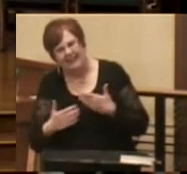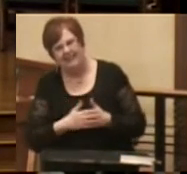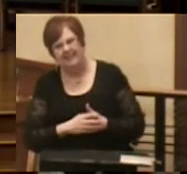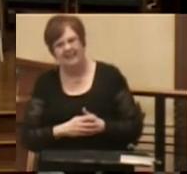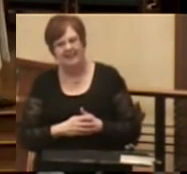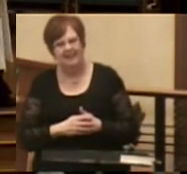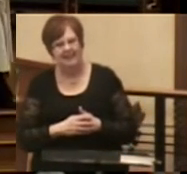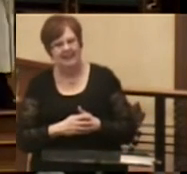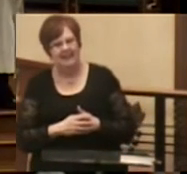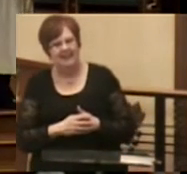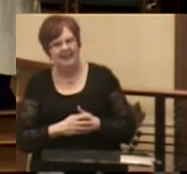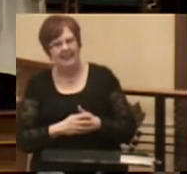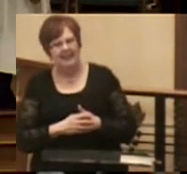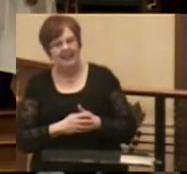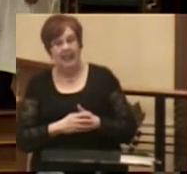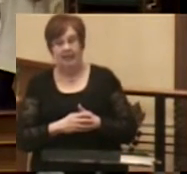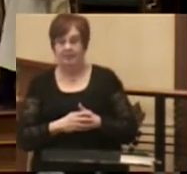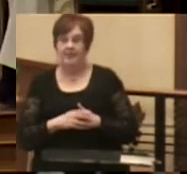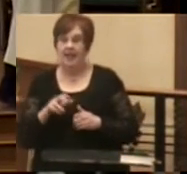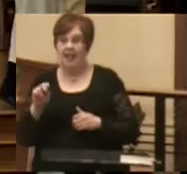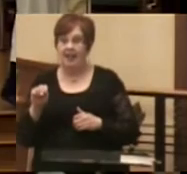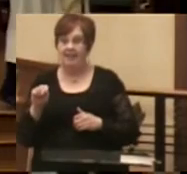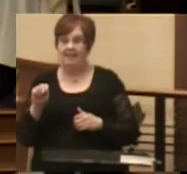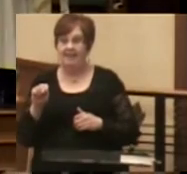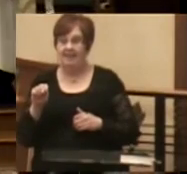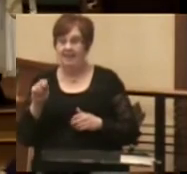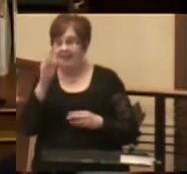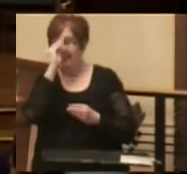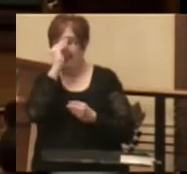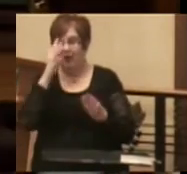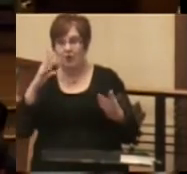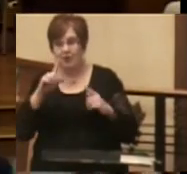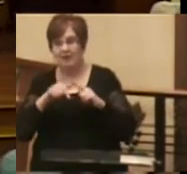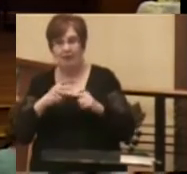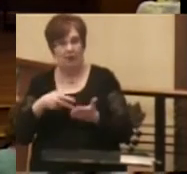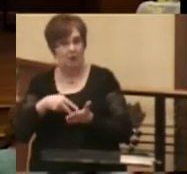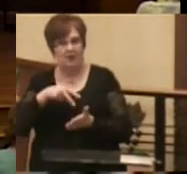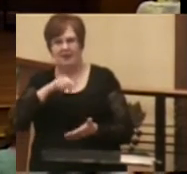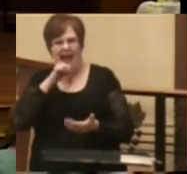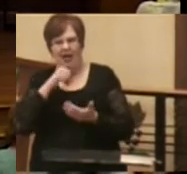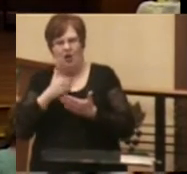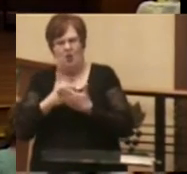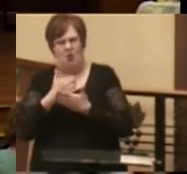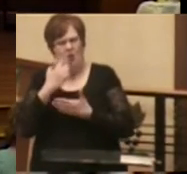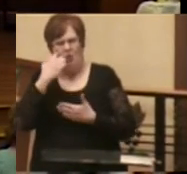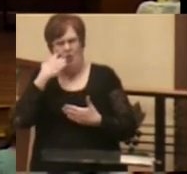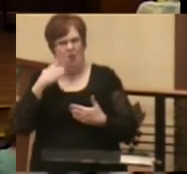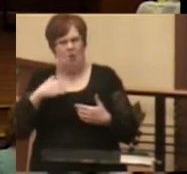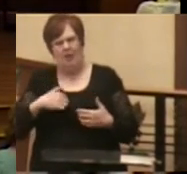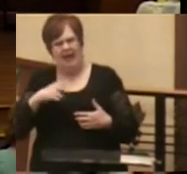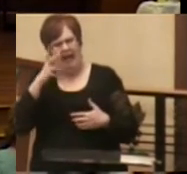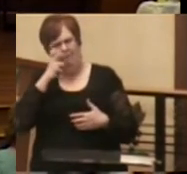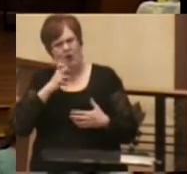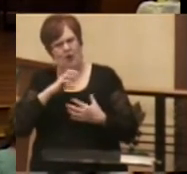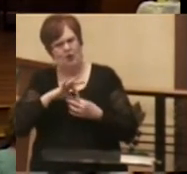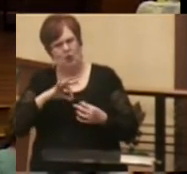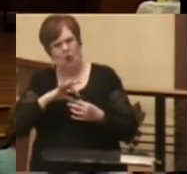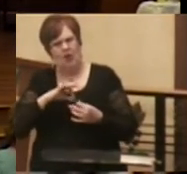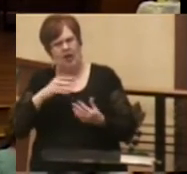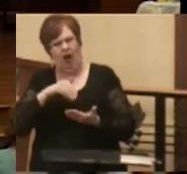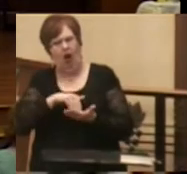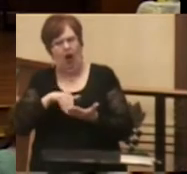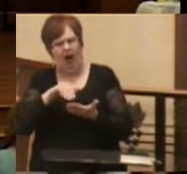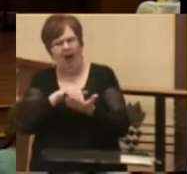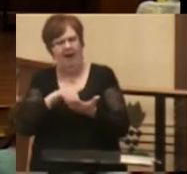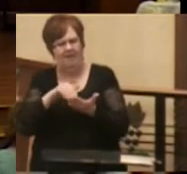know, the news of the resurrection isn't so new anymore. We have heard that story so often that